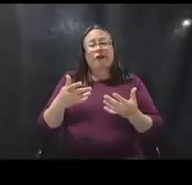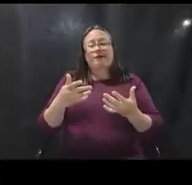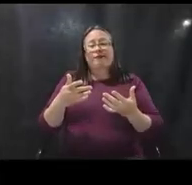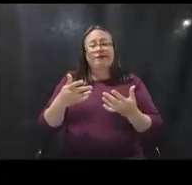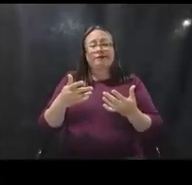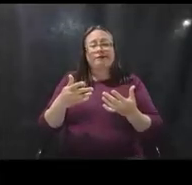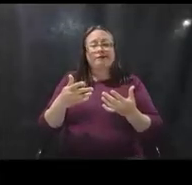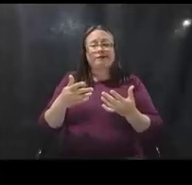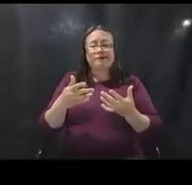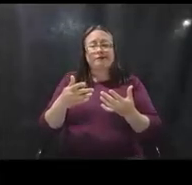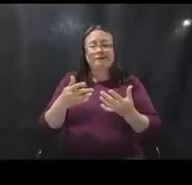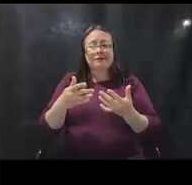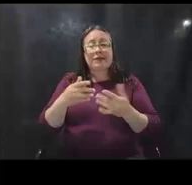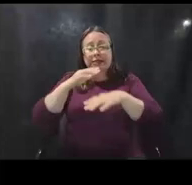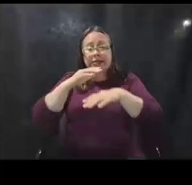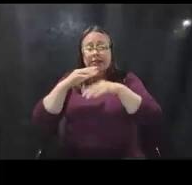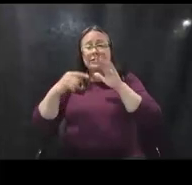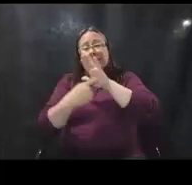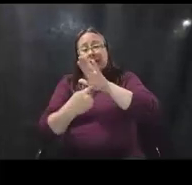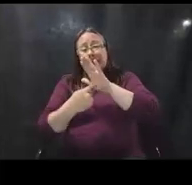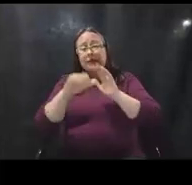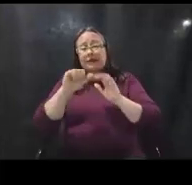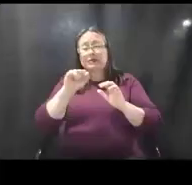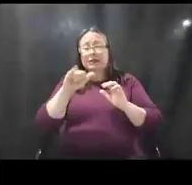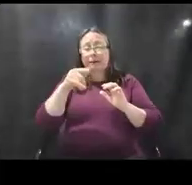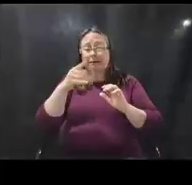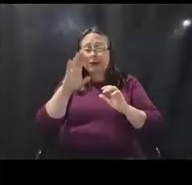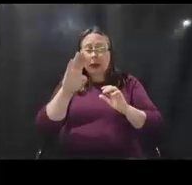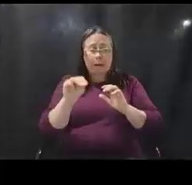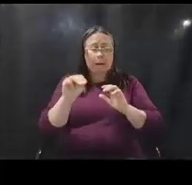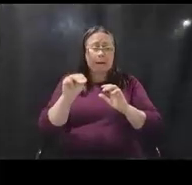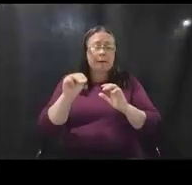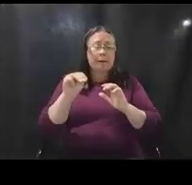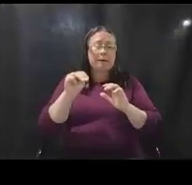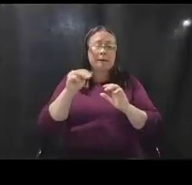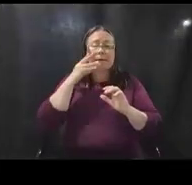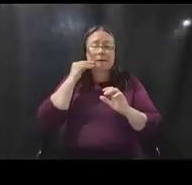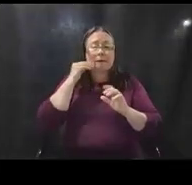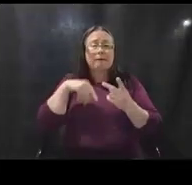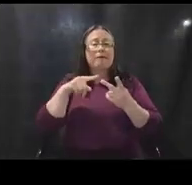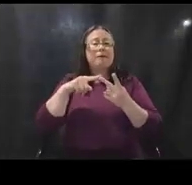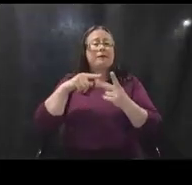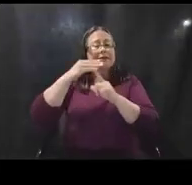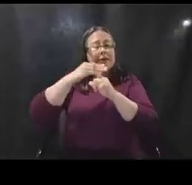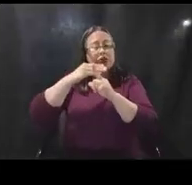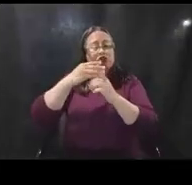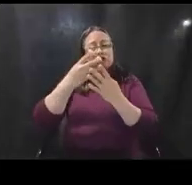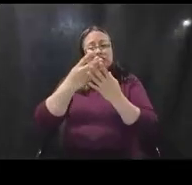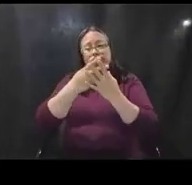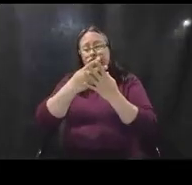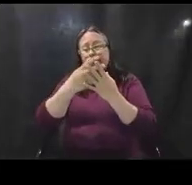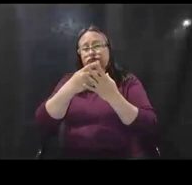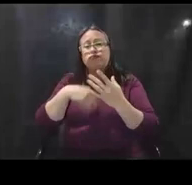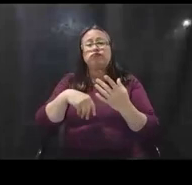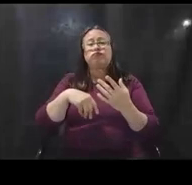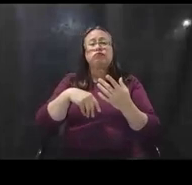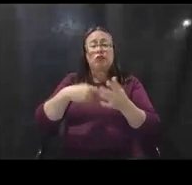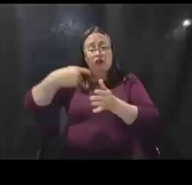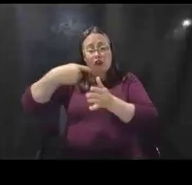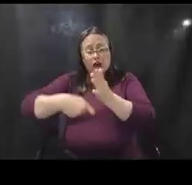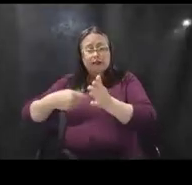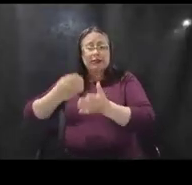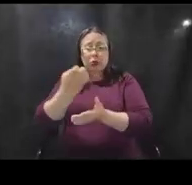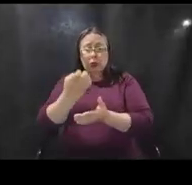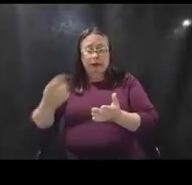you know, to ask if symptoms of COVID-19 are being experienced, um, and then temperature scanning, which also includes, um, the cost of the equipment